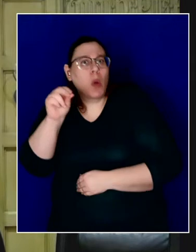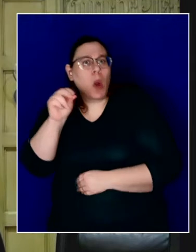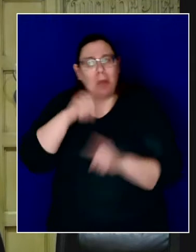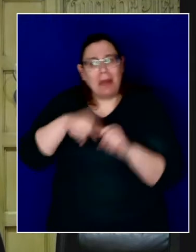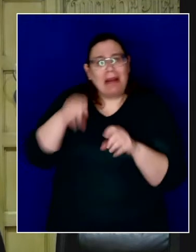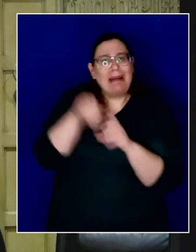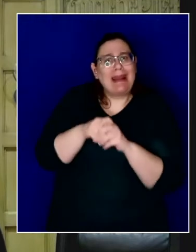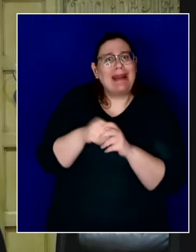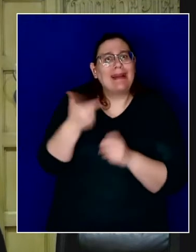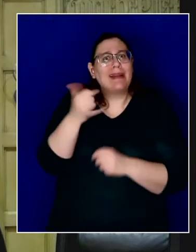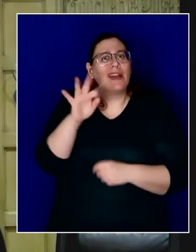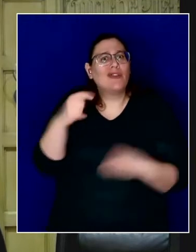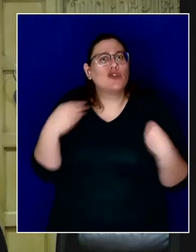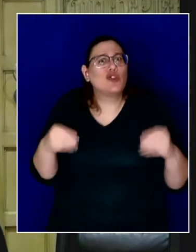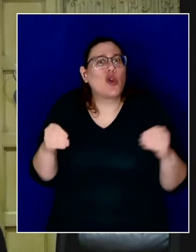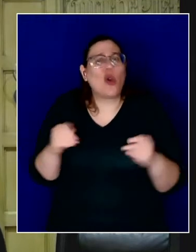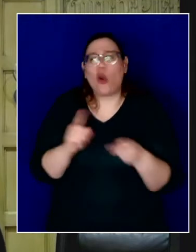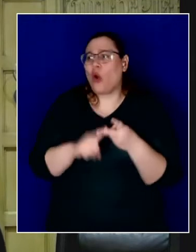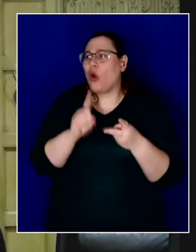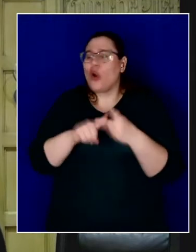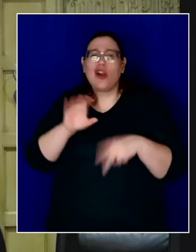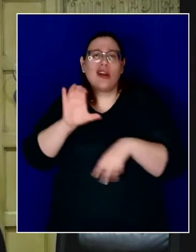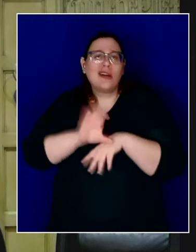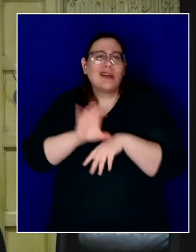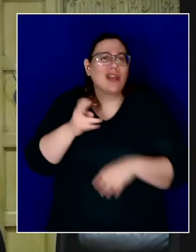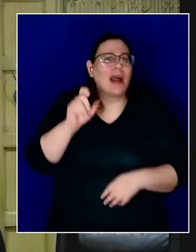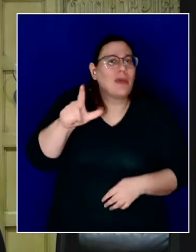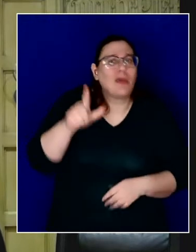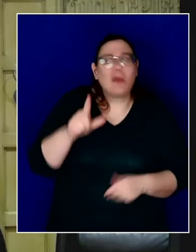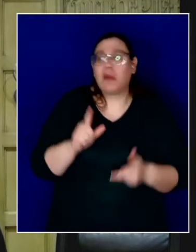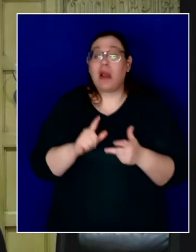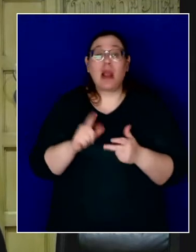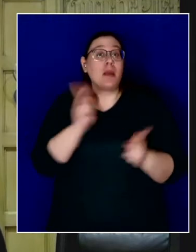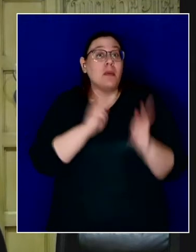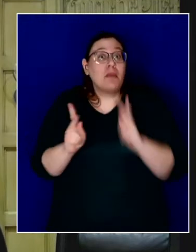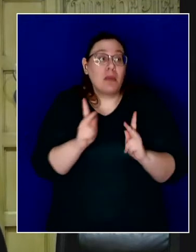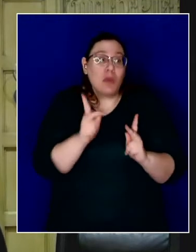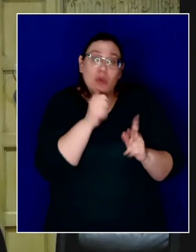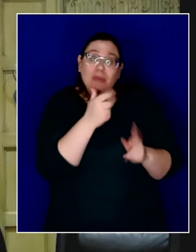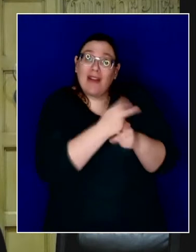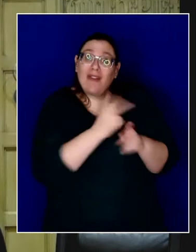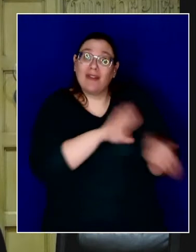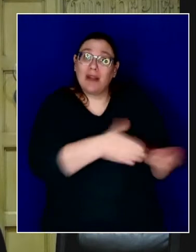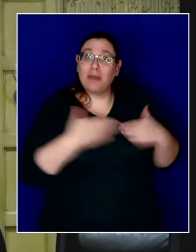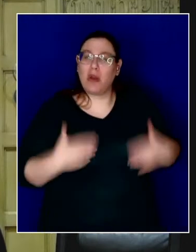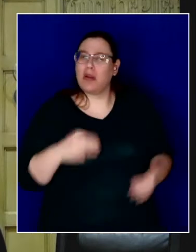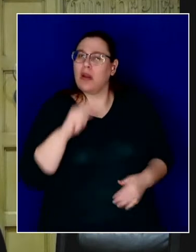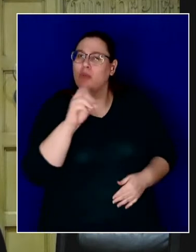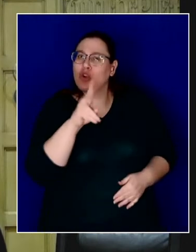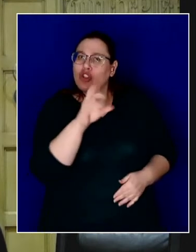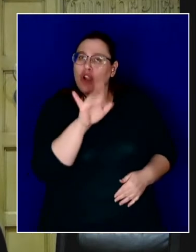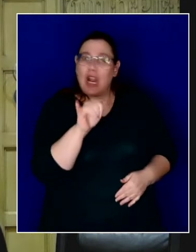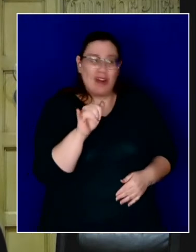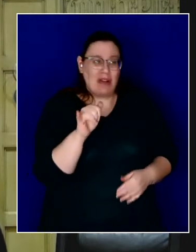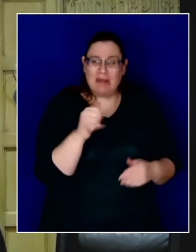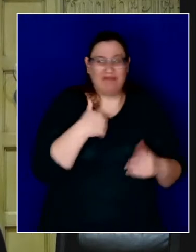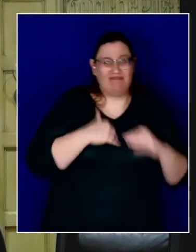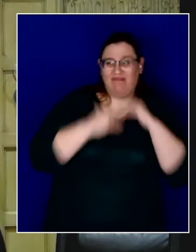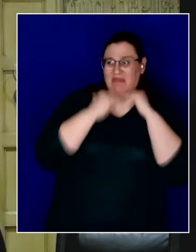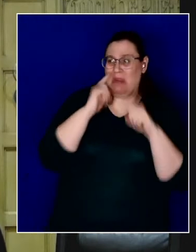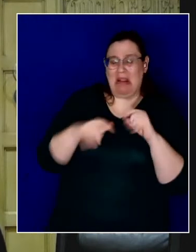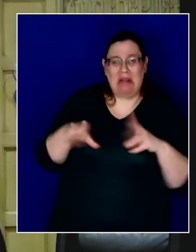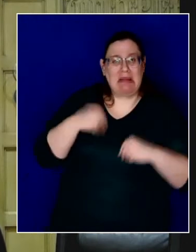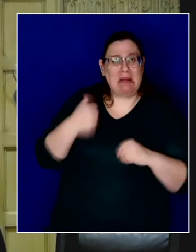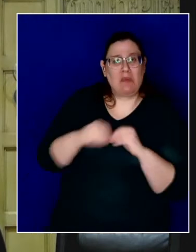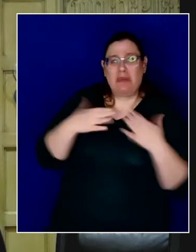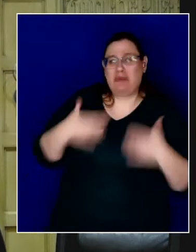Mortuaries and funeral homes are having to turn away bereaved families just wanting to bury their loved ones. And now